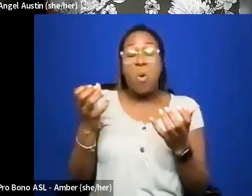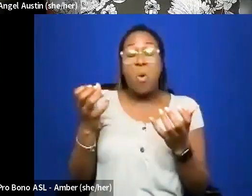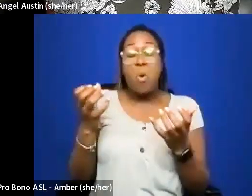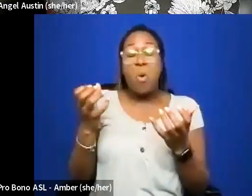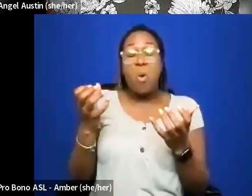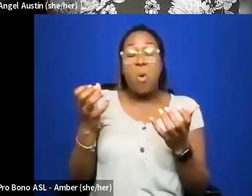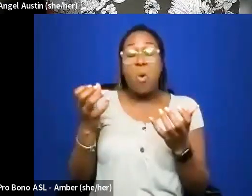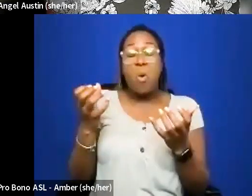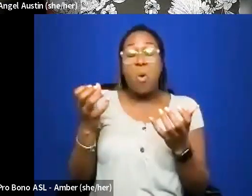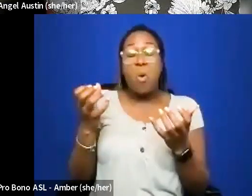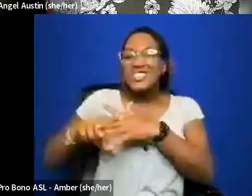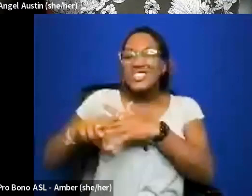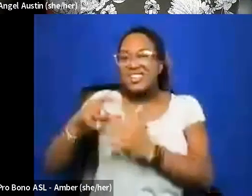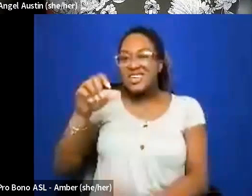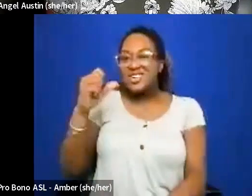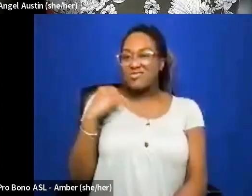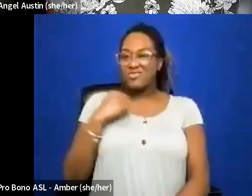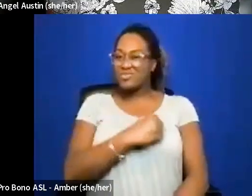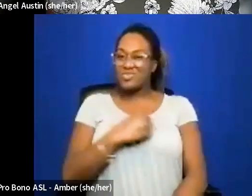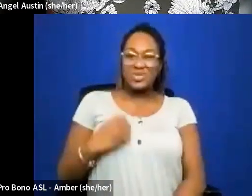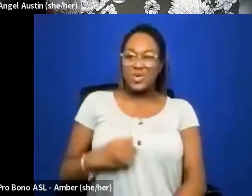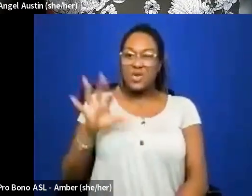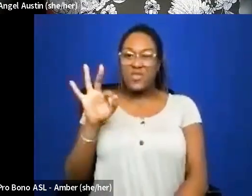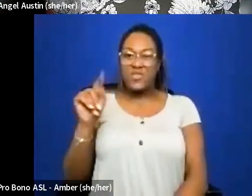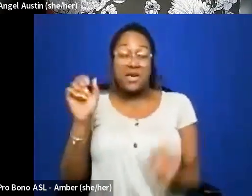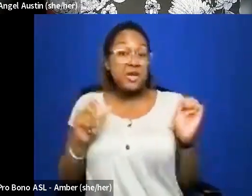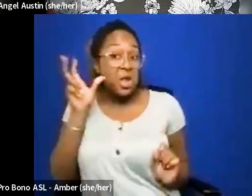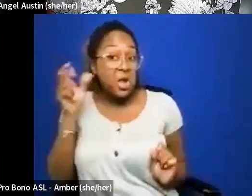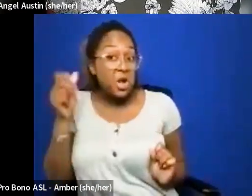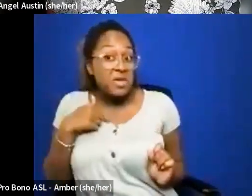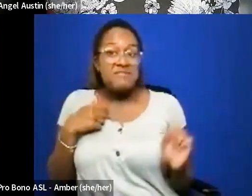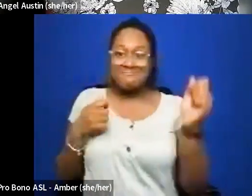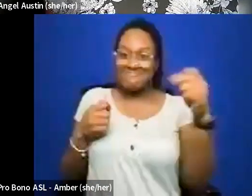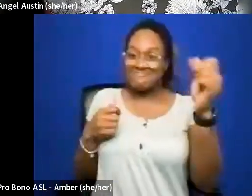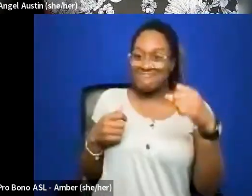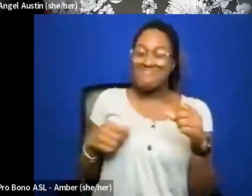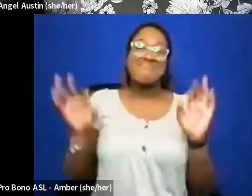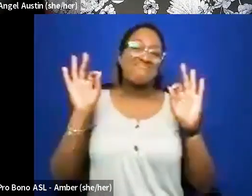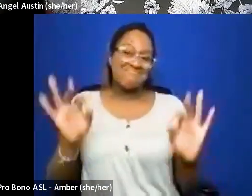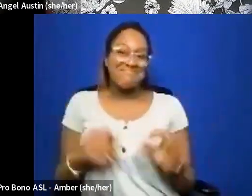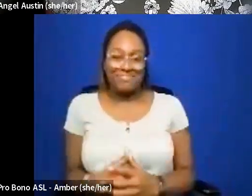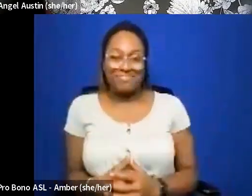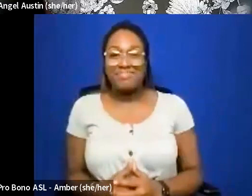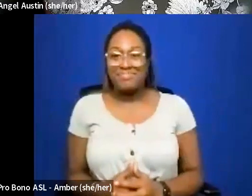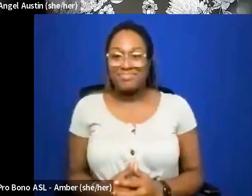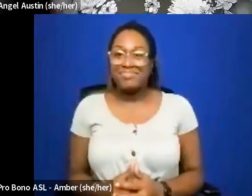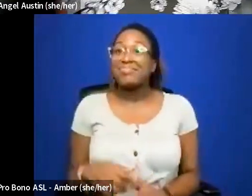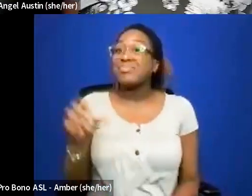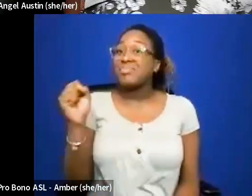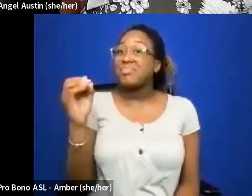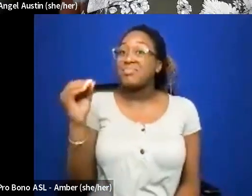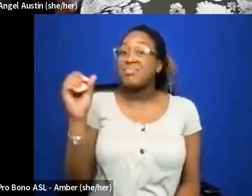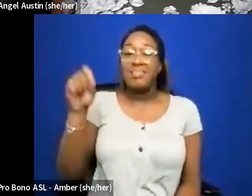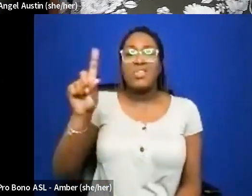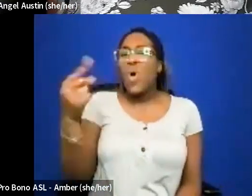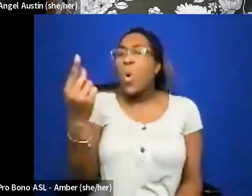origin of the term super fat okay hi can you hear me yes i'm coming through great so yeah the only